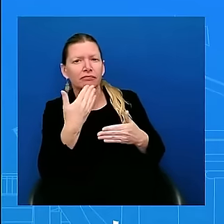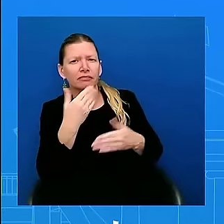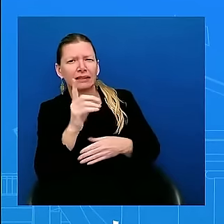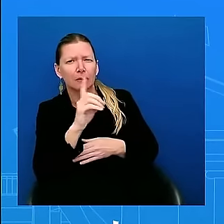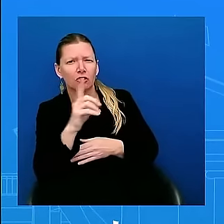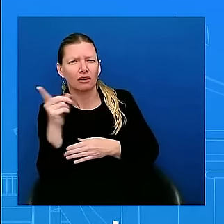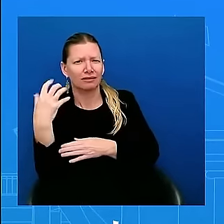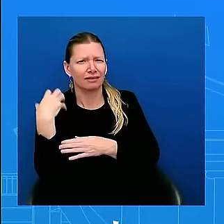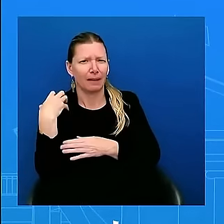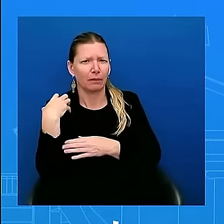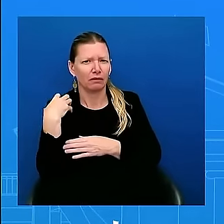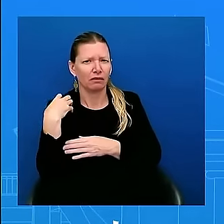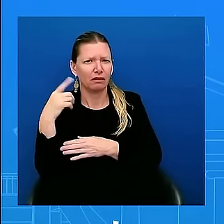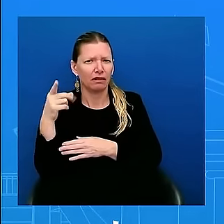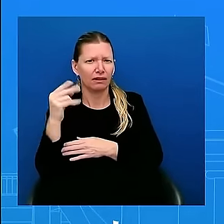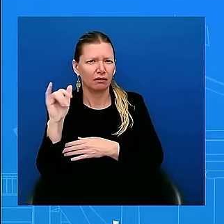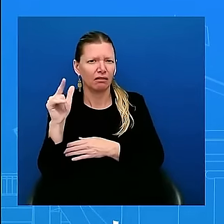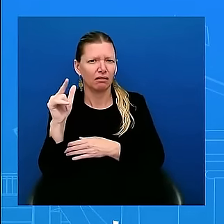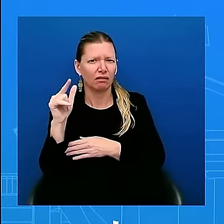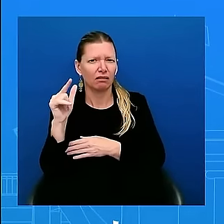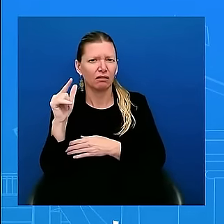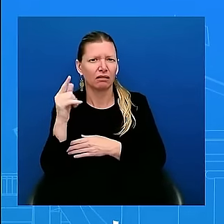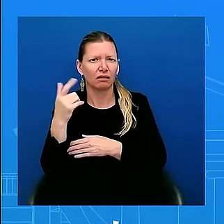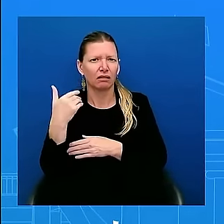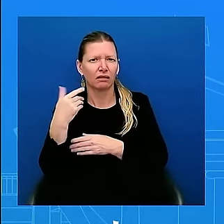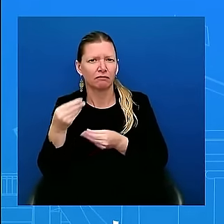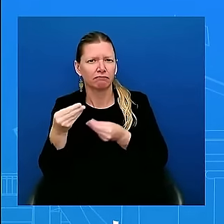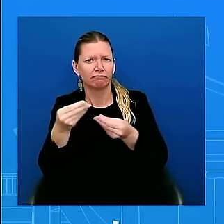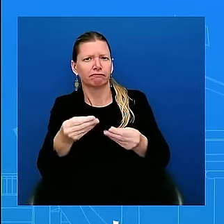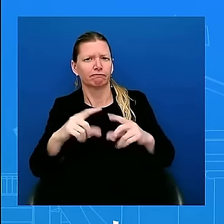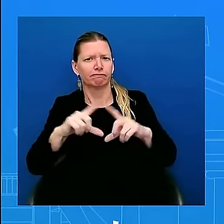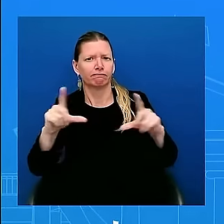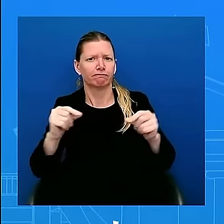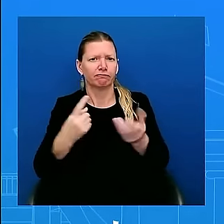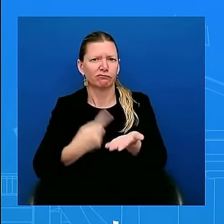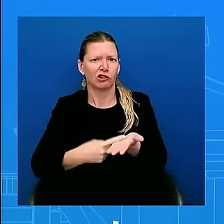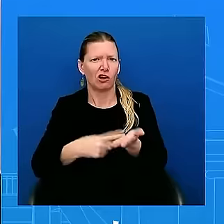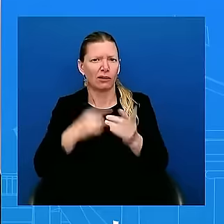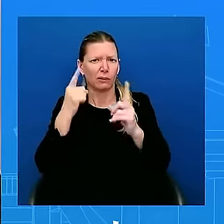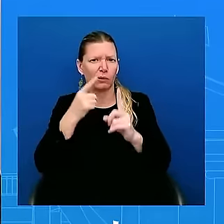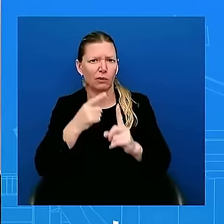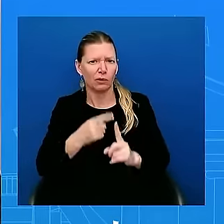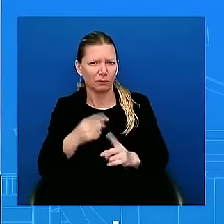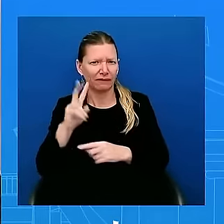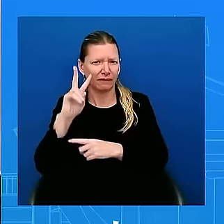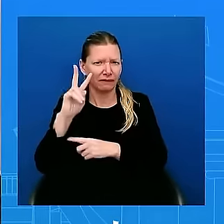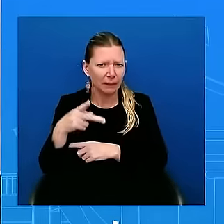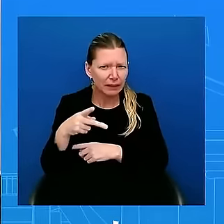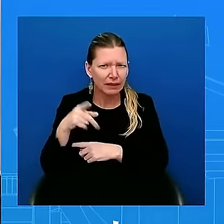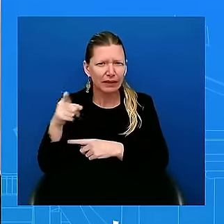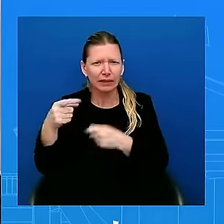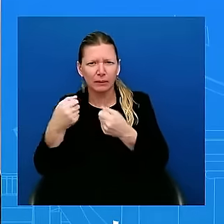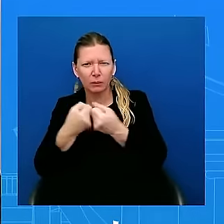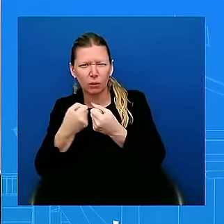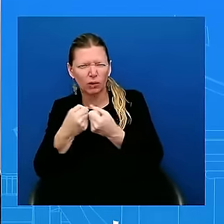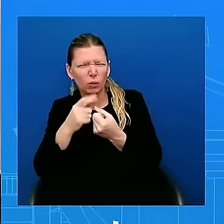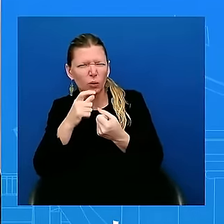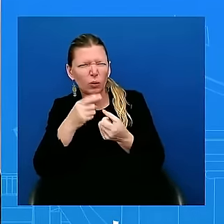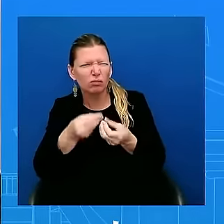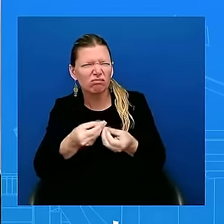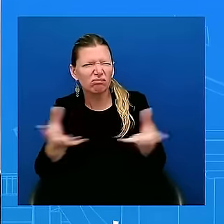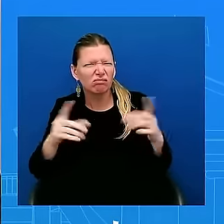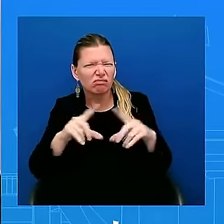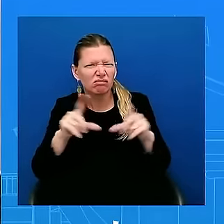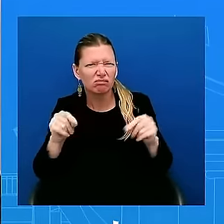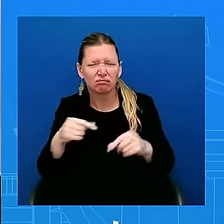no idea. You probably should ask her campaign. So the first one says, Vice President Harris was never appointed border czar. There's never